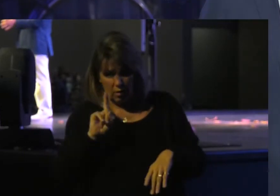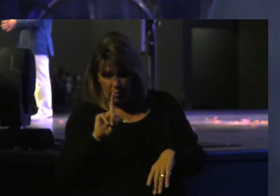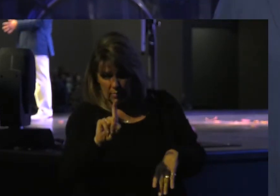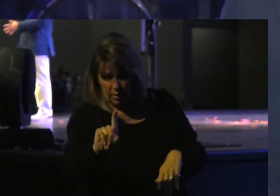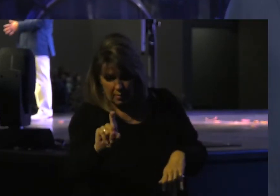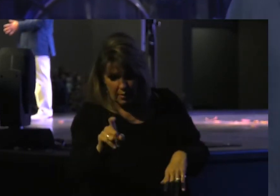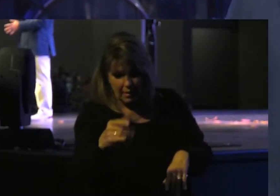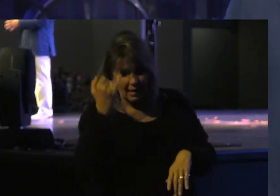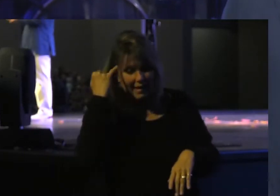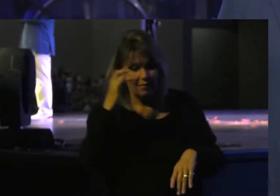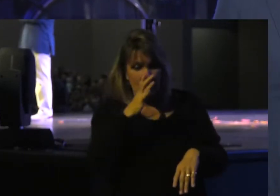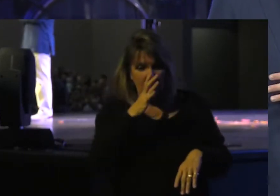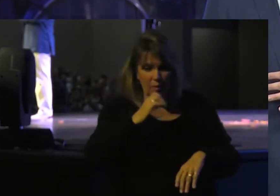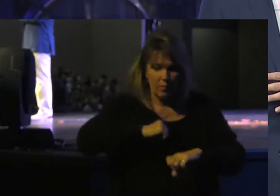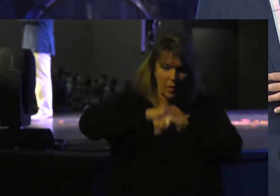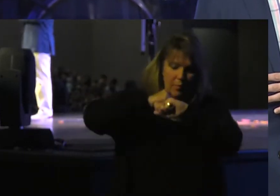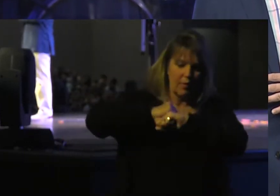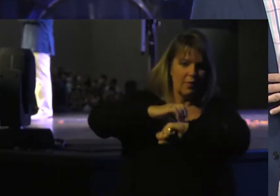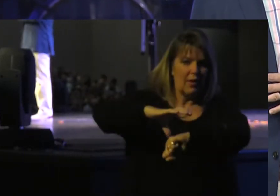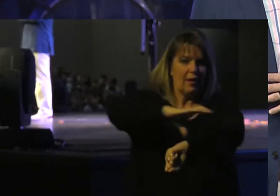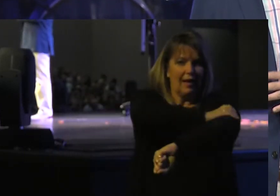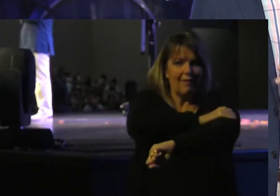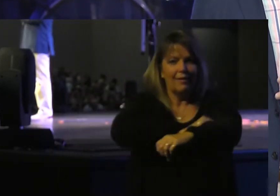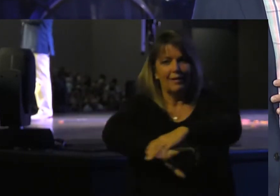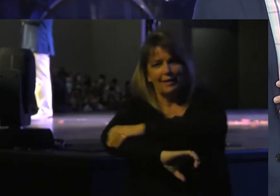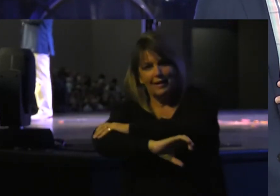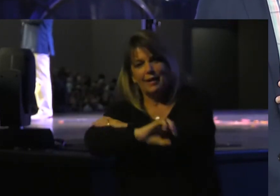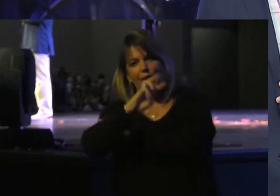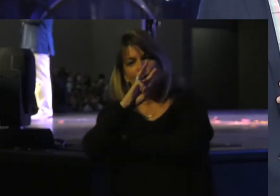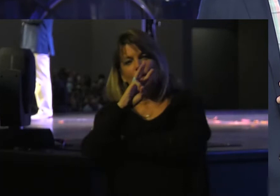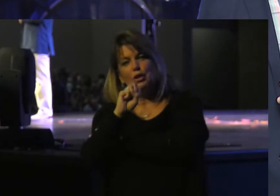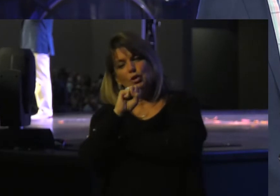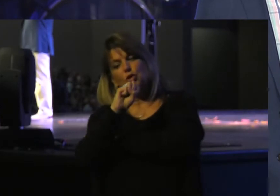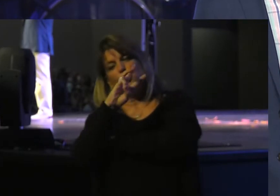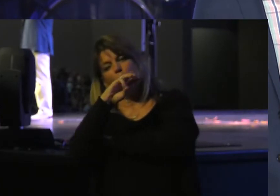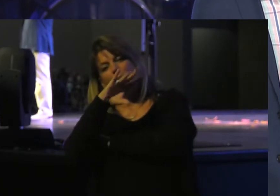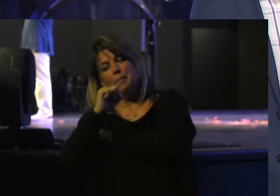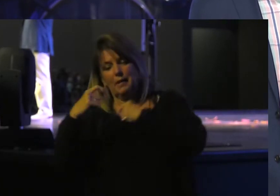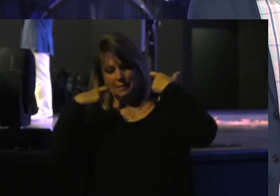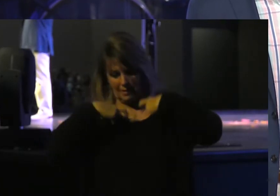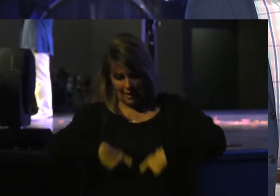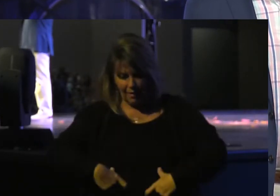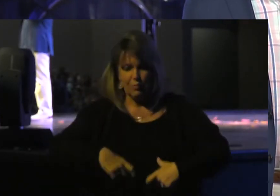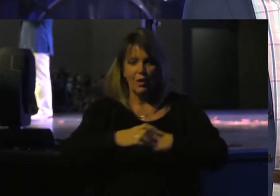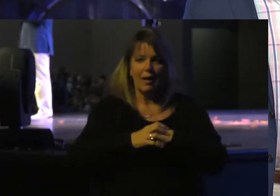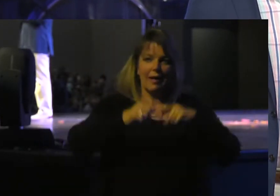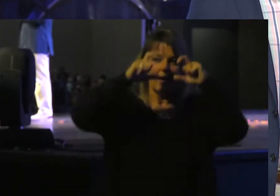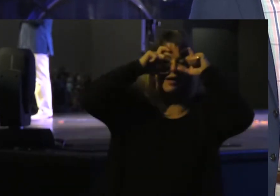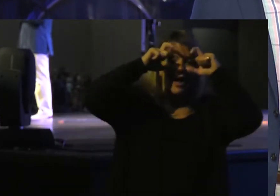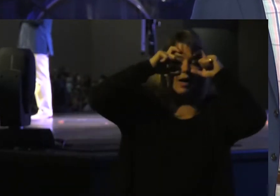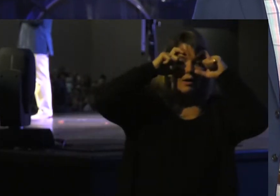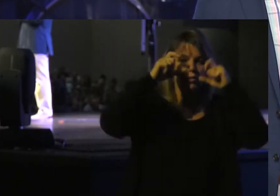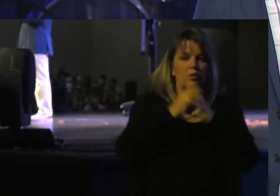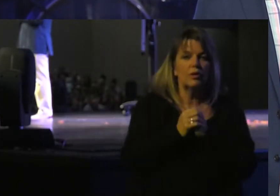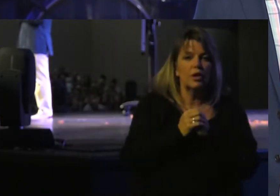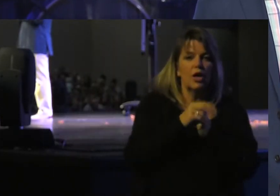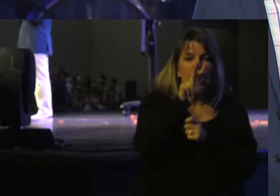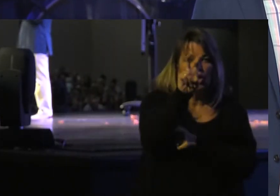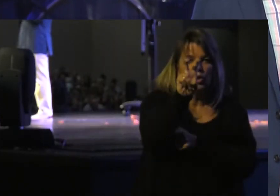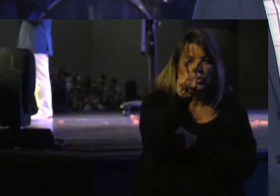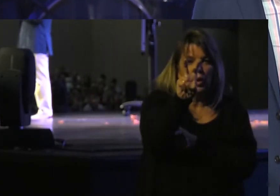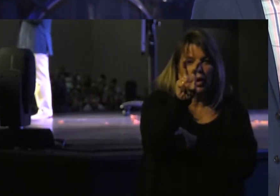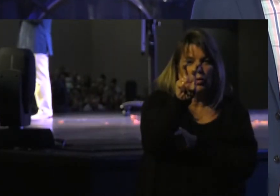mother Is overprotective They'll have swimmies A life jacket Goggles And 200